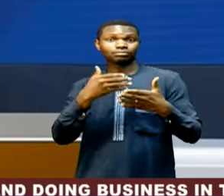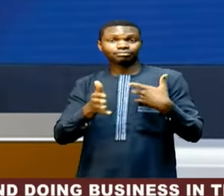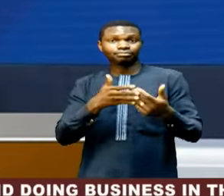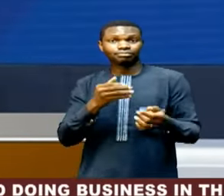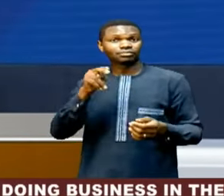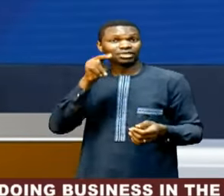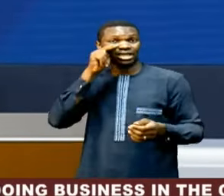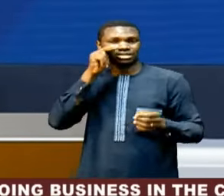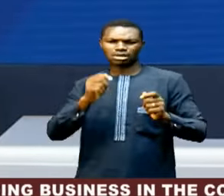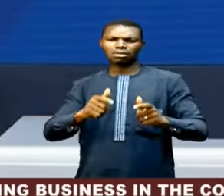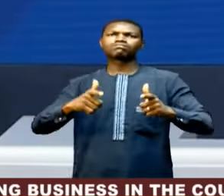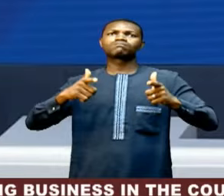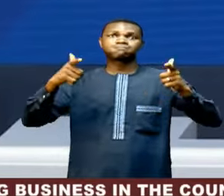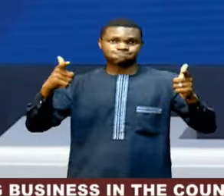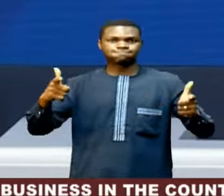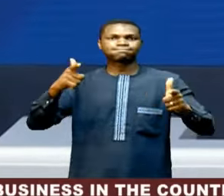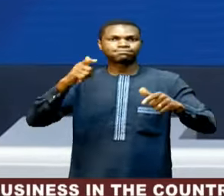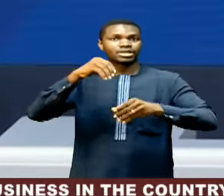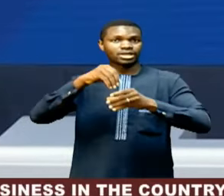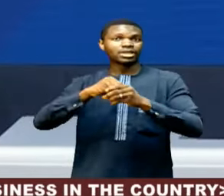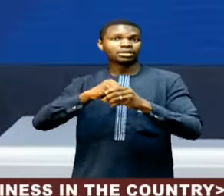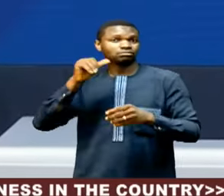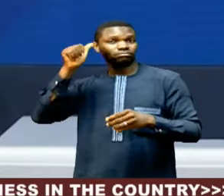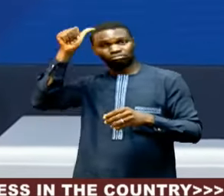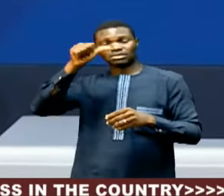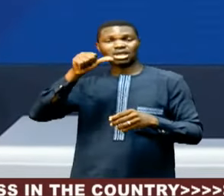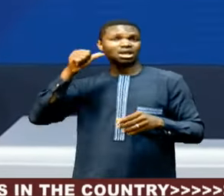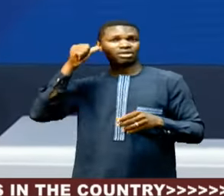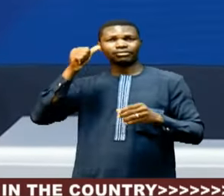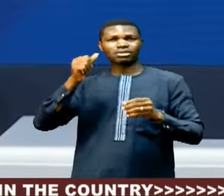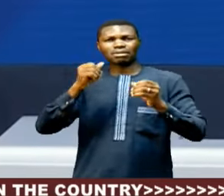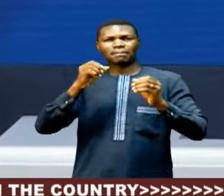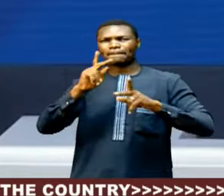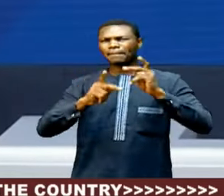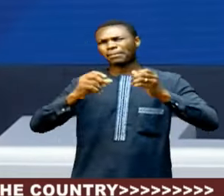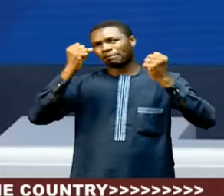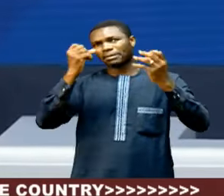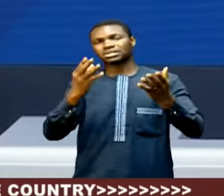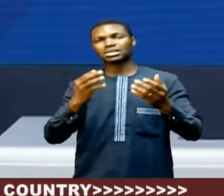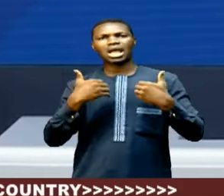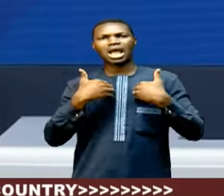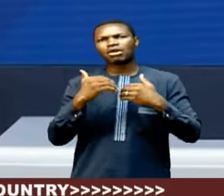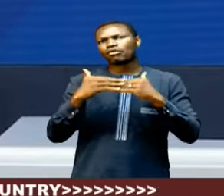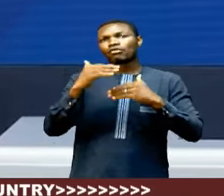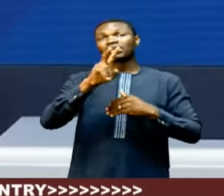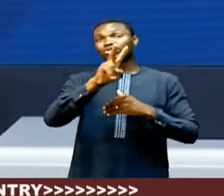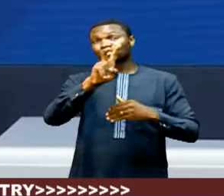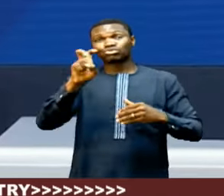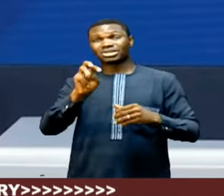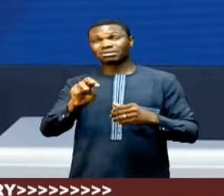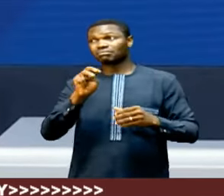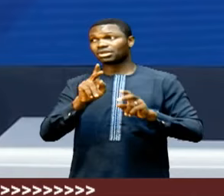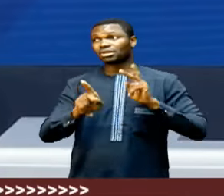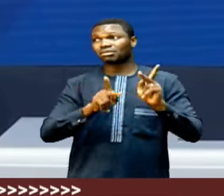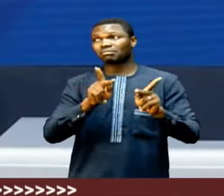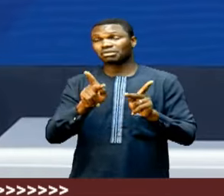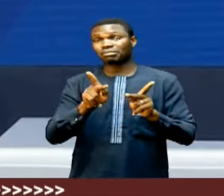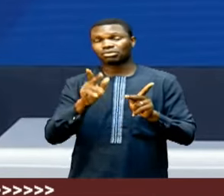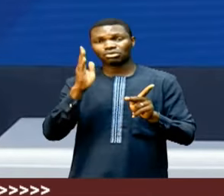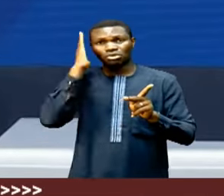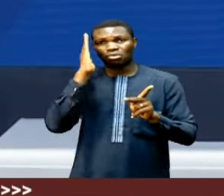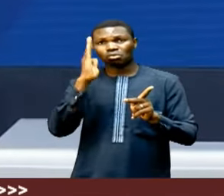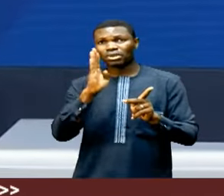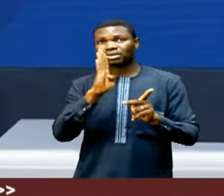on the continent, on the African continent. It has a population of 220 million people. It's going to be